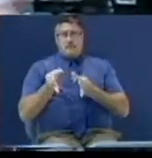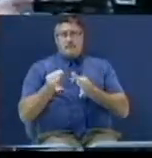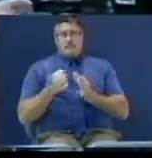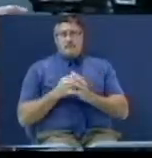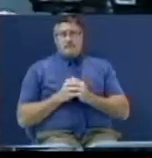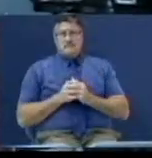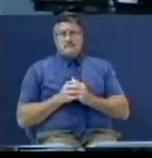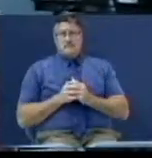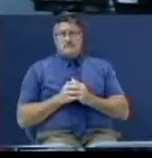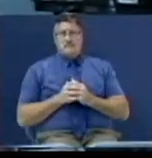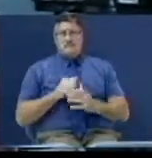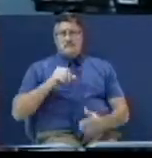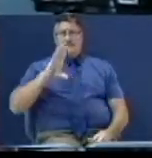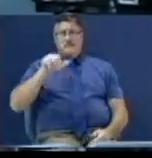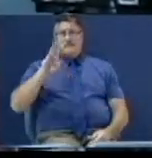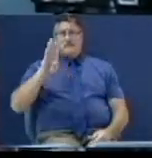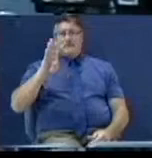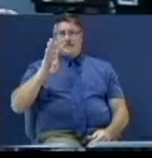Babylon,